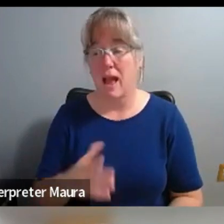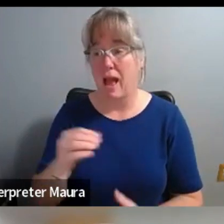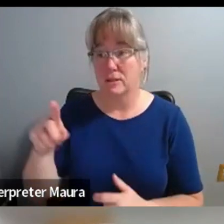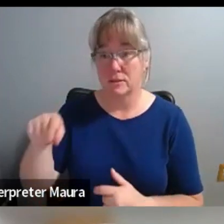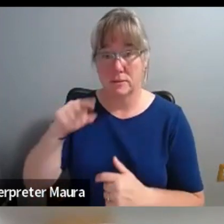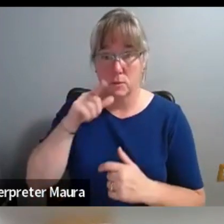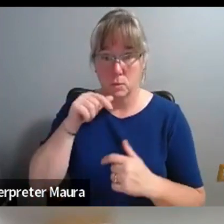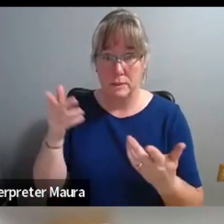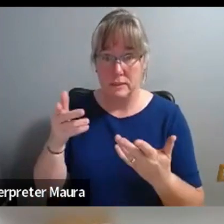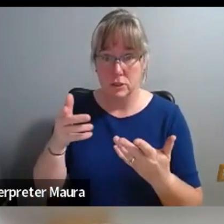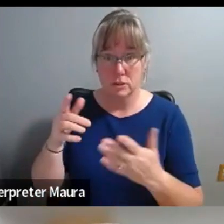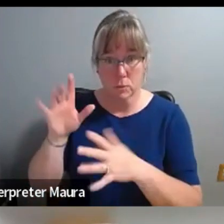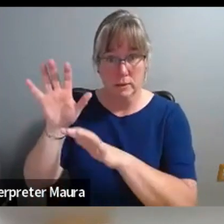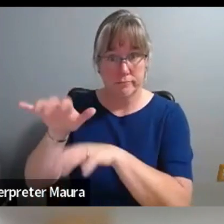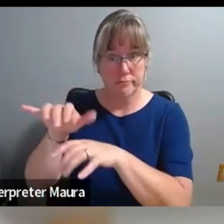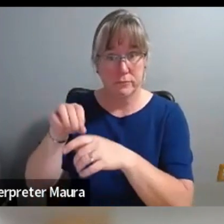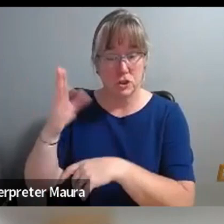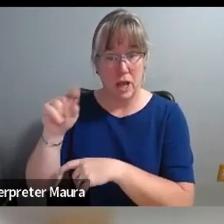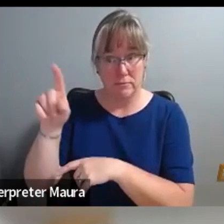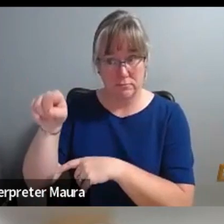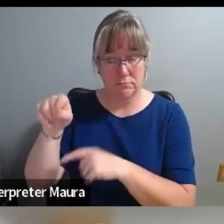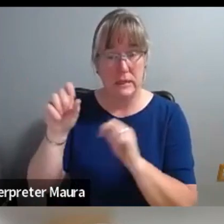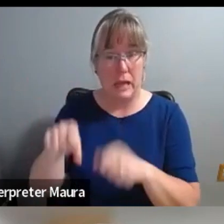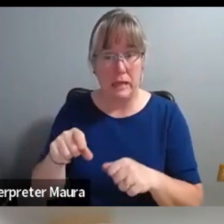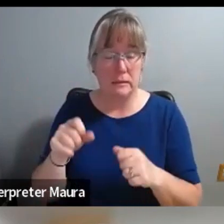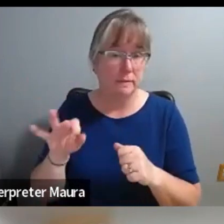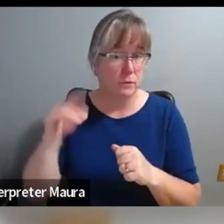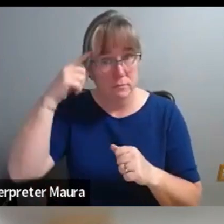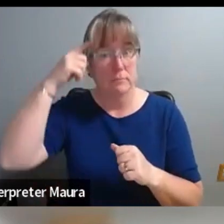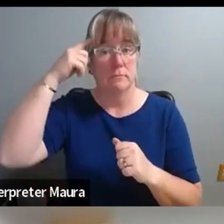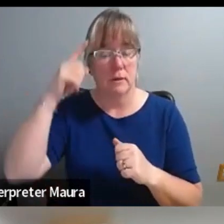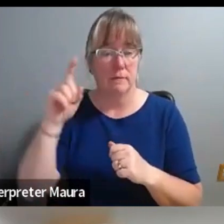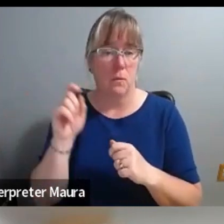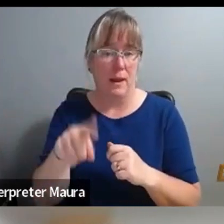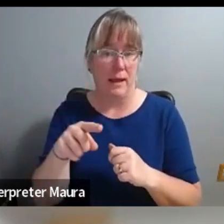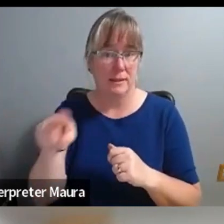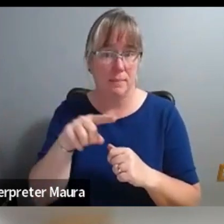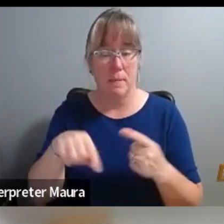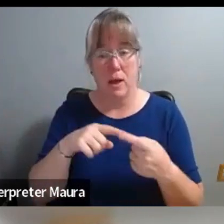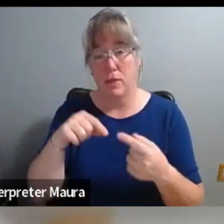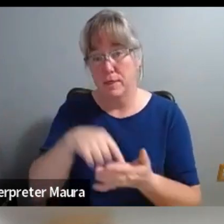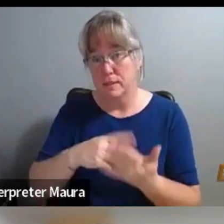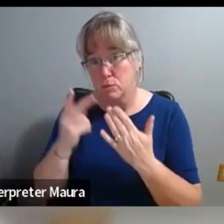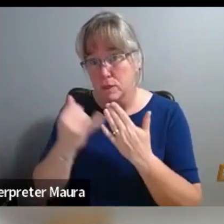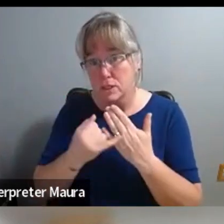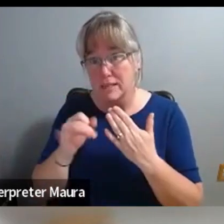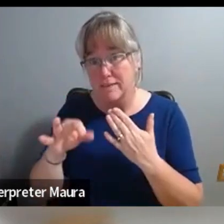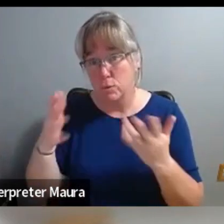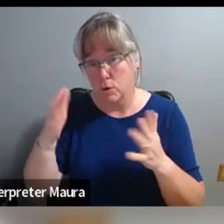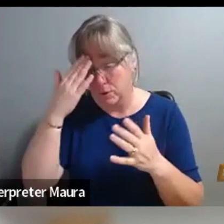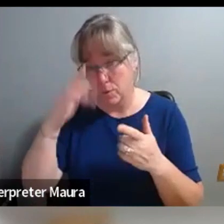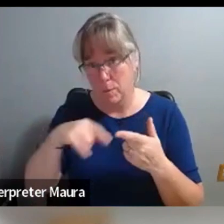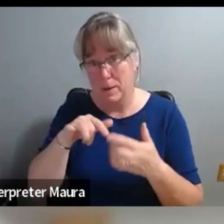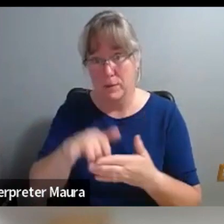here to drop questions in the chat if there's something that you thought of that you have always wanted to know about the project if you're familiar with it already or